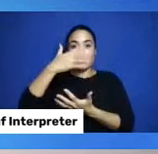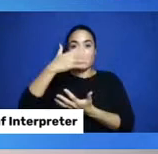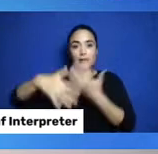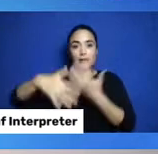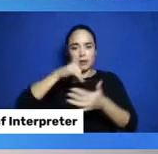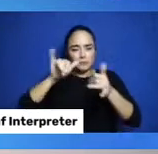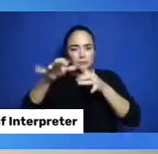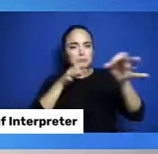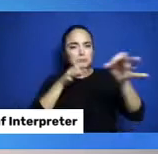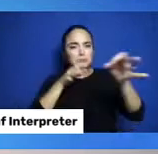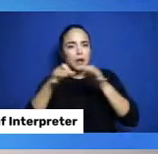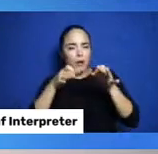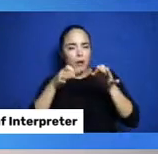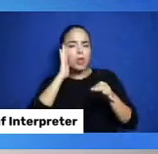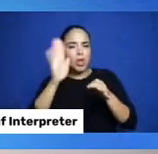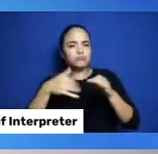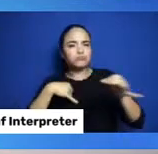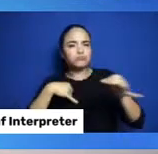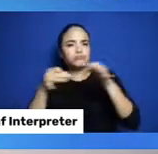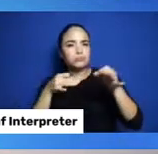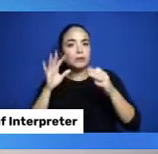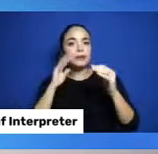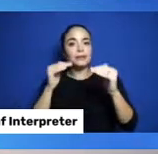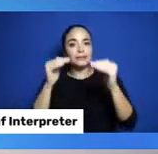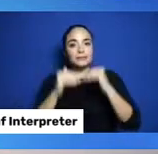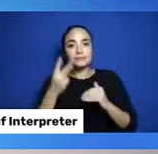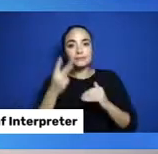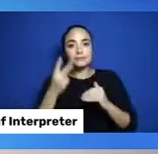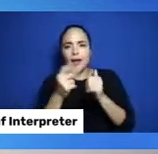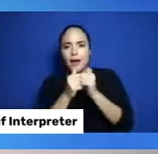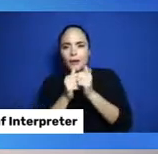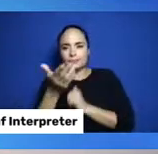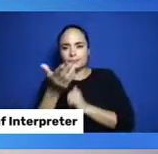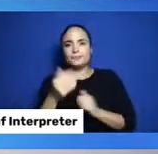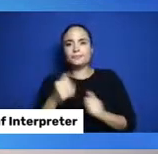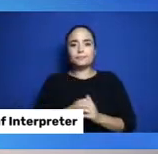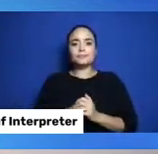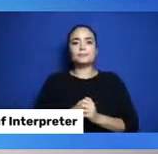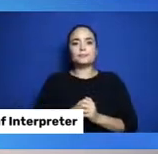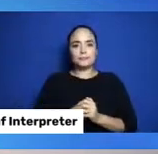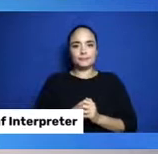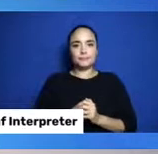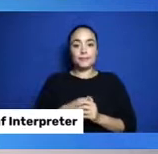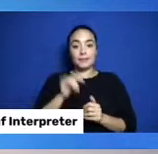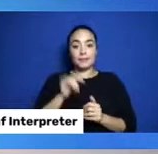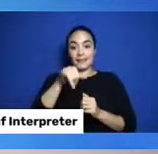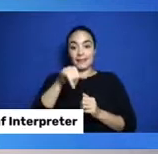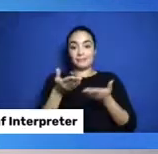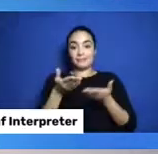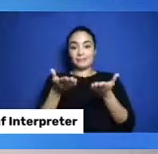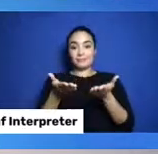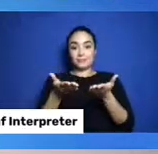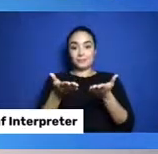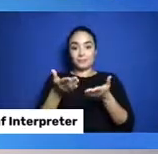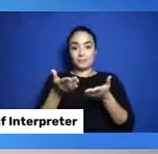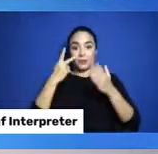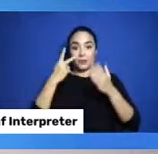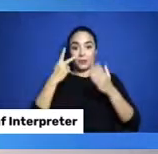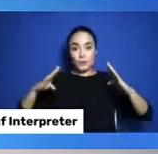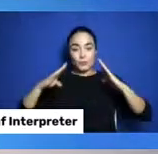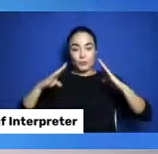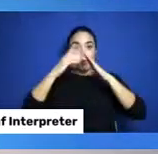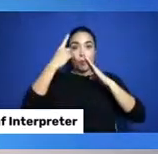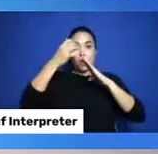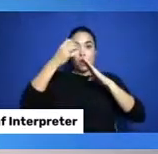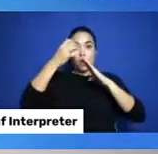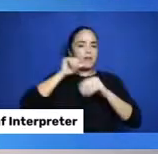see the importance of more than just that top hole. So, my friends, here is our teepee.